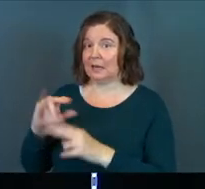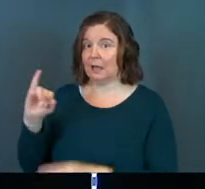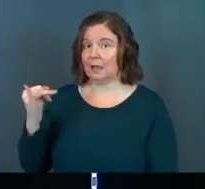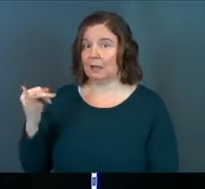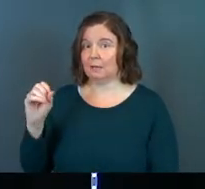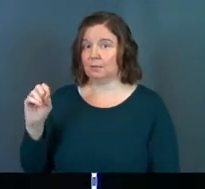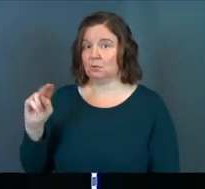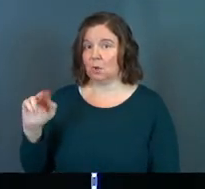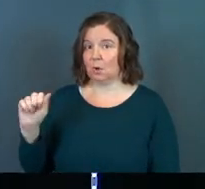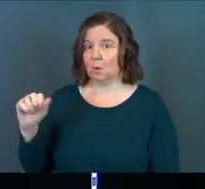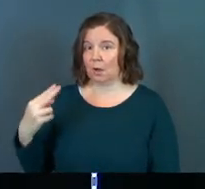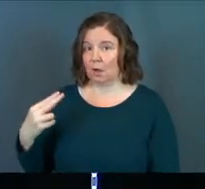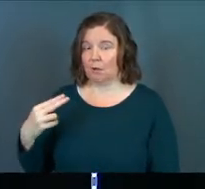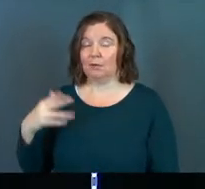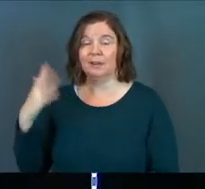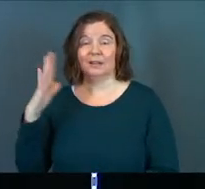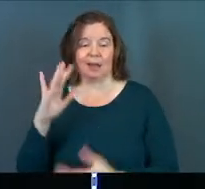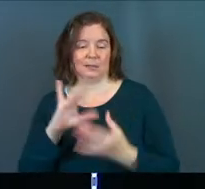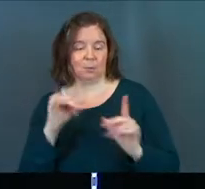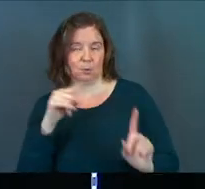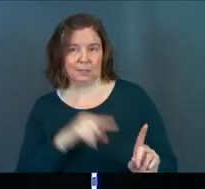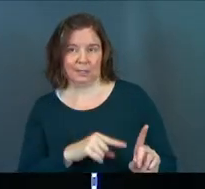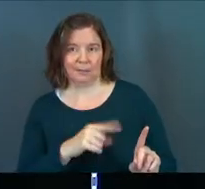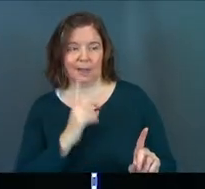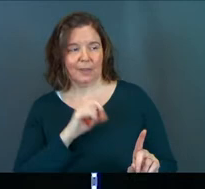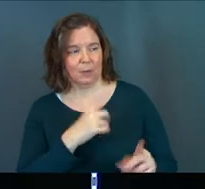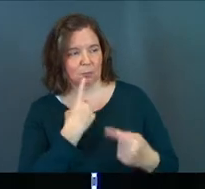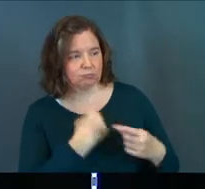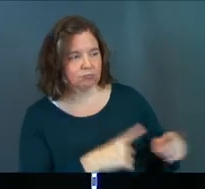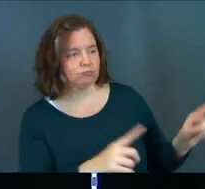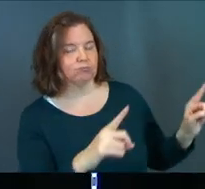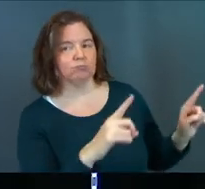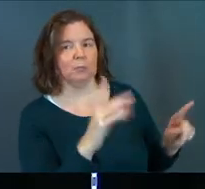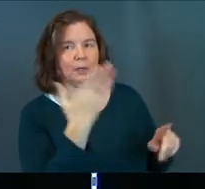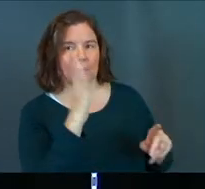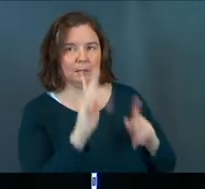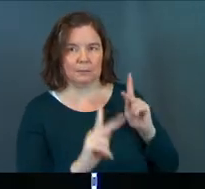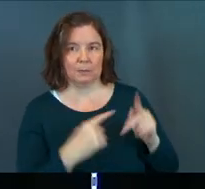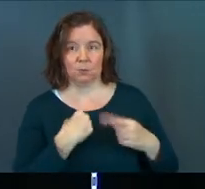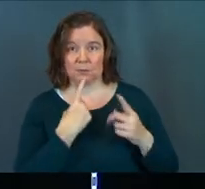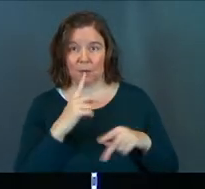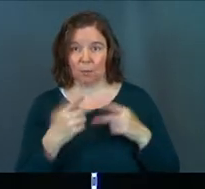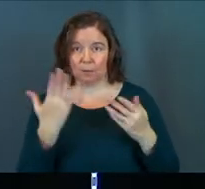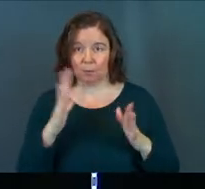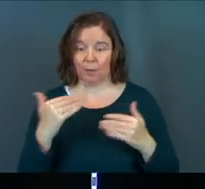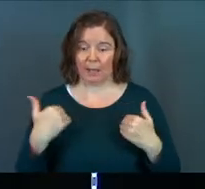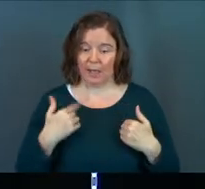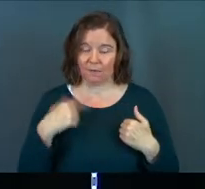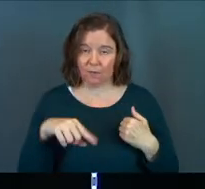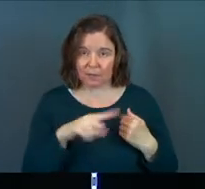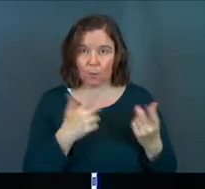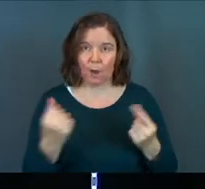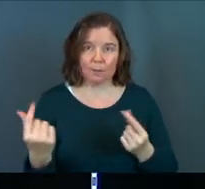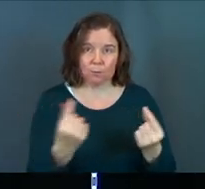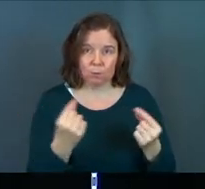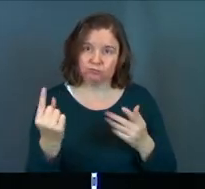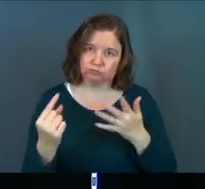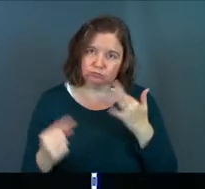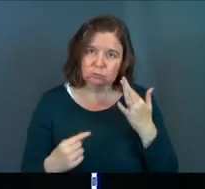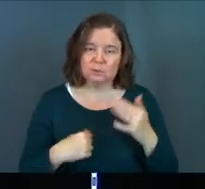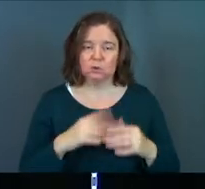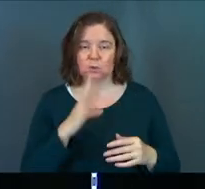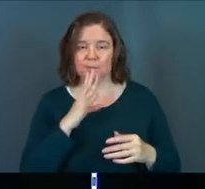Jonah. He was somebody that God spoke to so that Jonah could go and speak to God's people to tell the people what God had for them, what he wanted them to do,